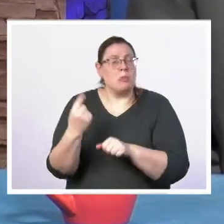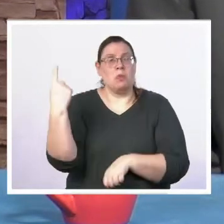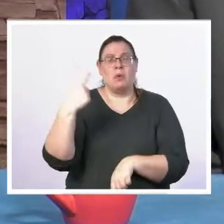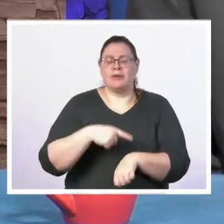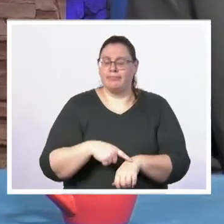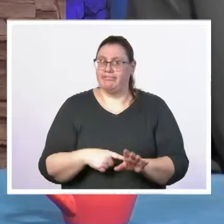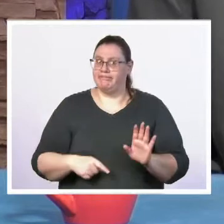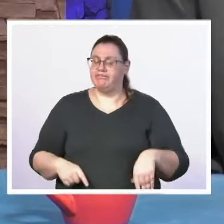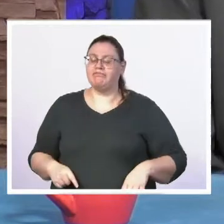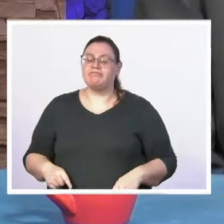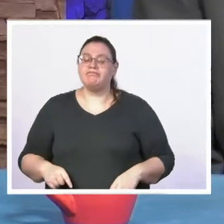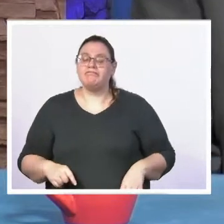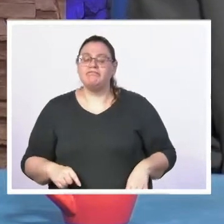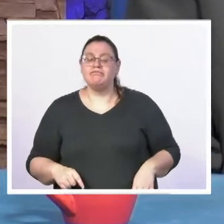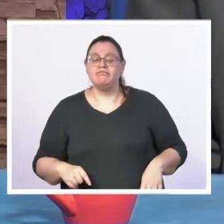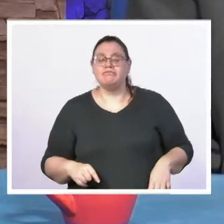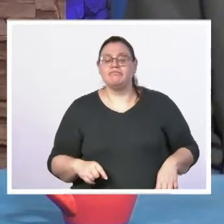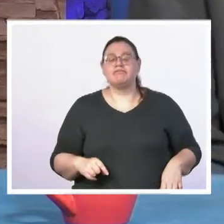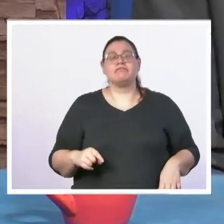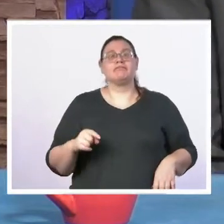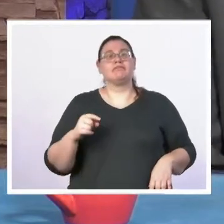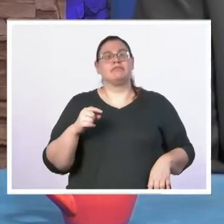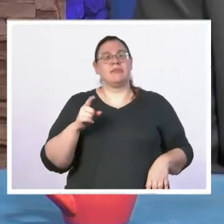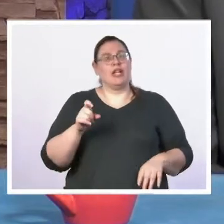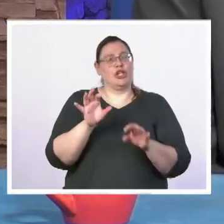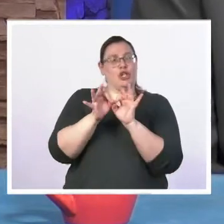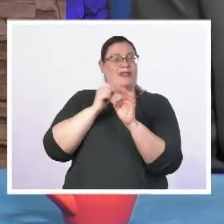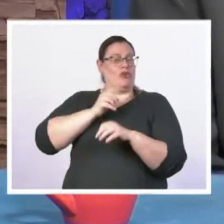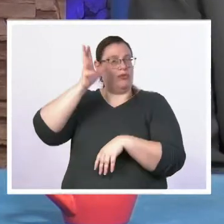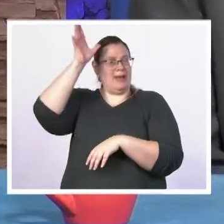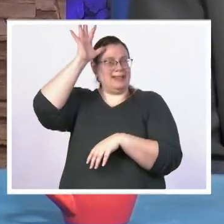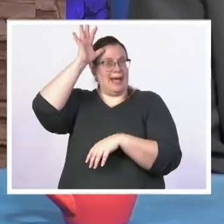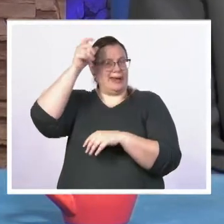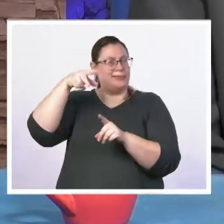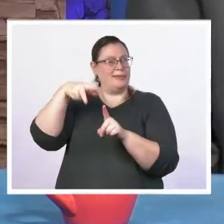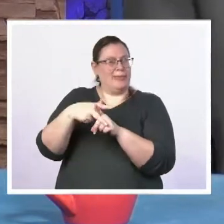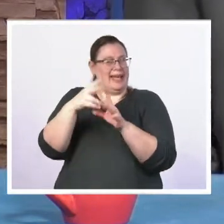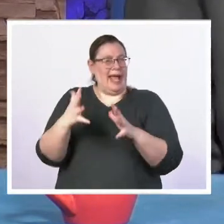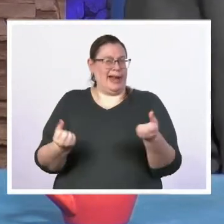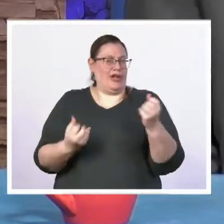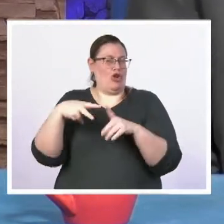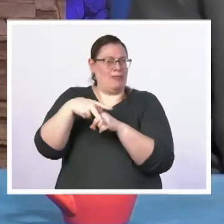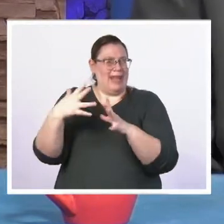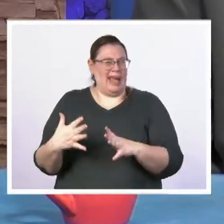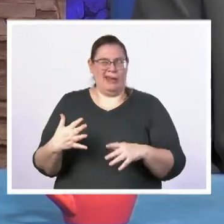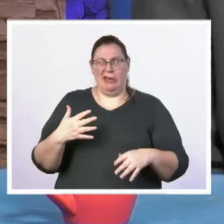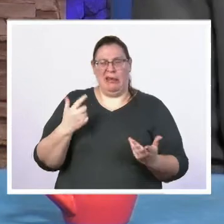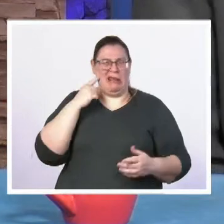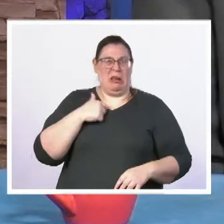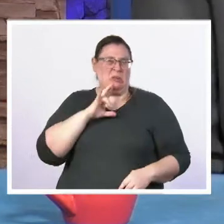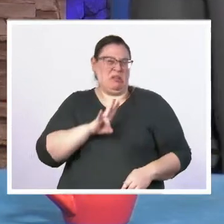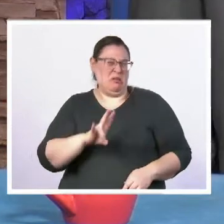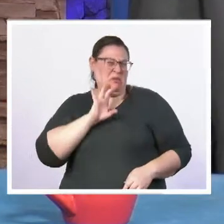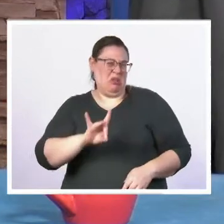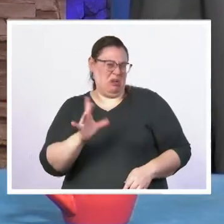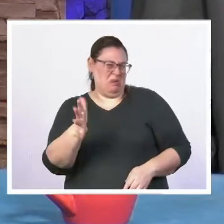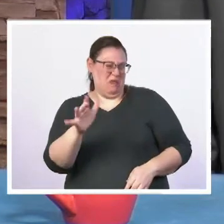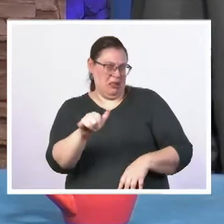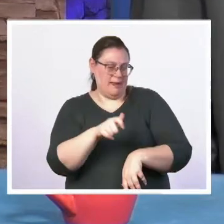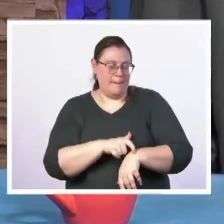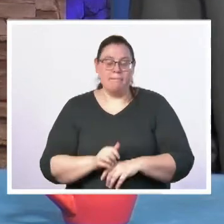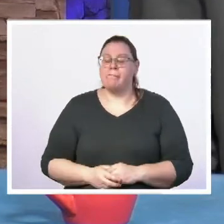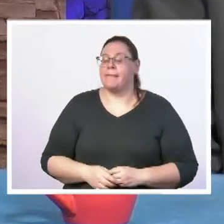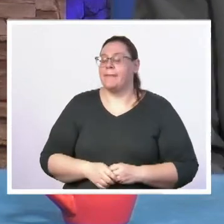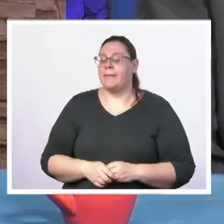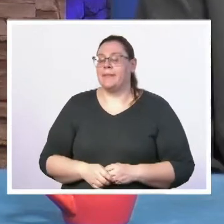at one time uh i had to interpret for my dad and a mechanic and i must have been seven